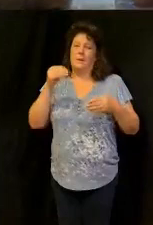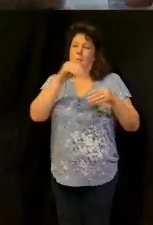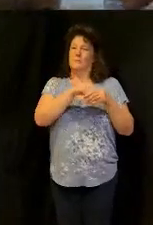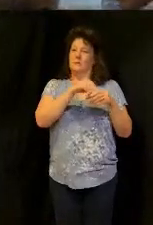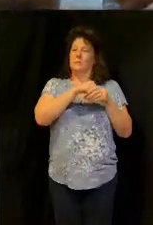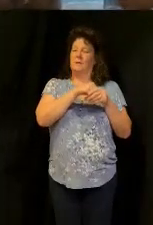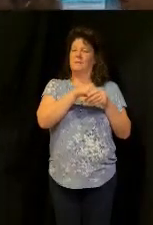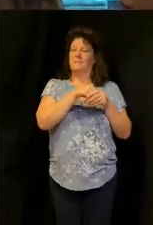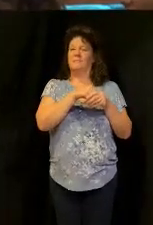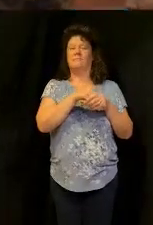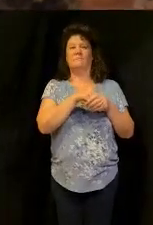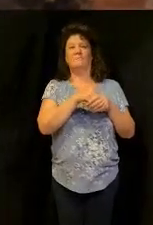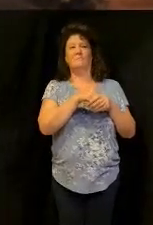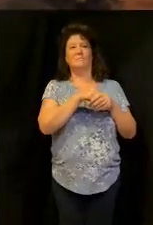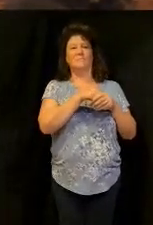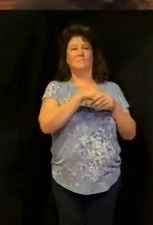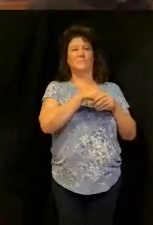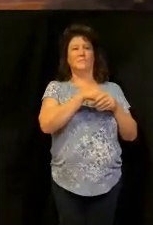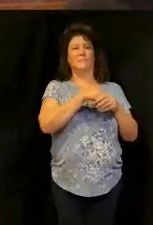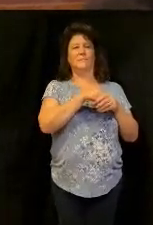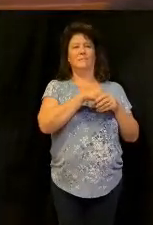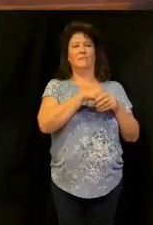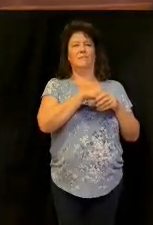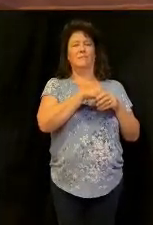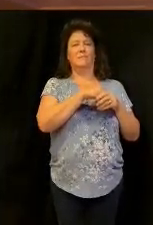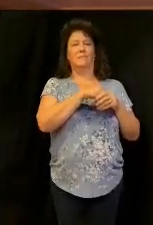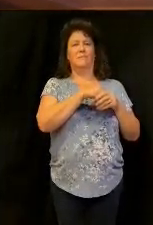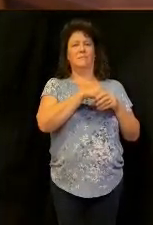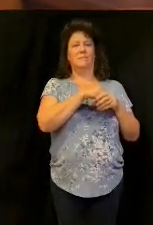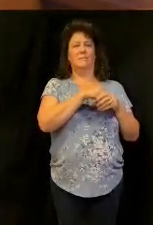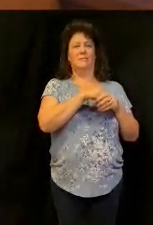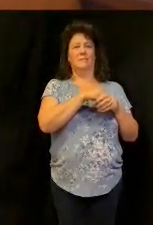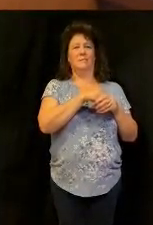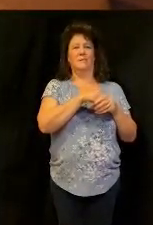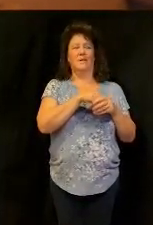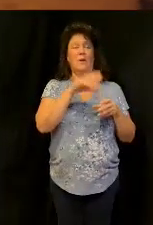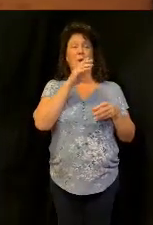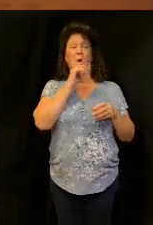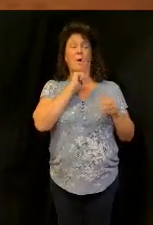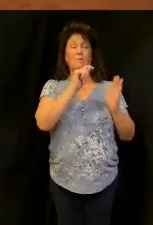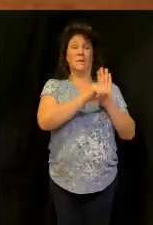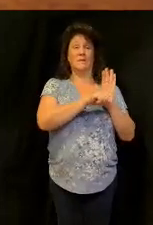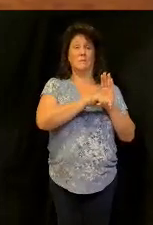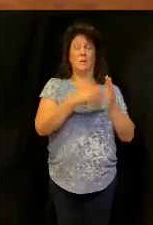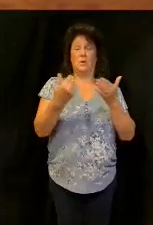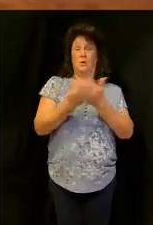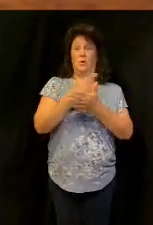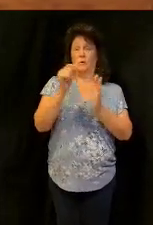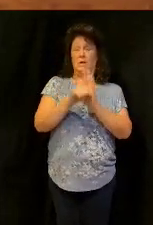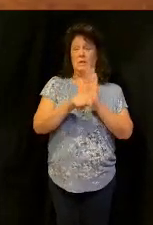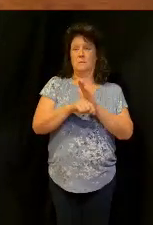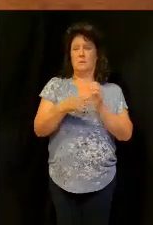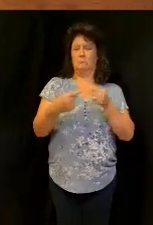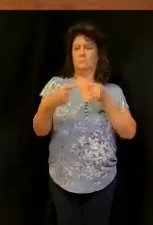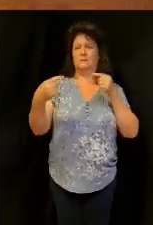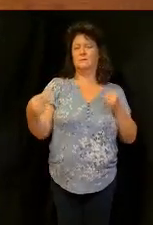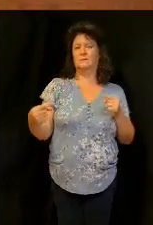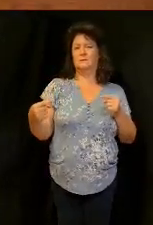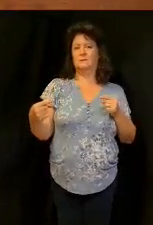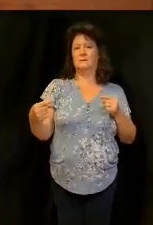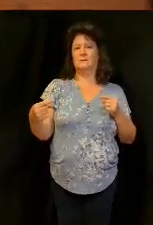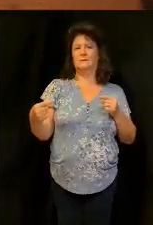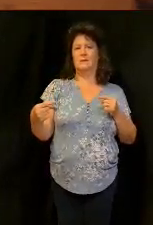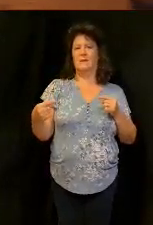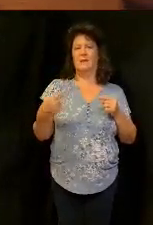right it's i get to so that's the difference between old testament new testament again i don't have time to go down that road but it's the difference i get